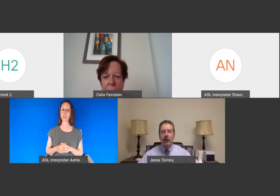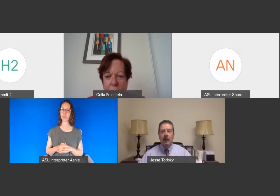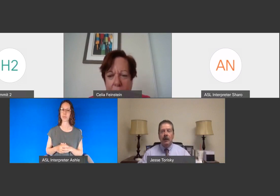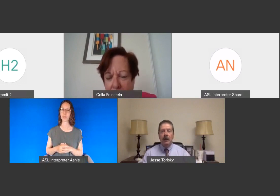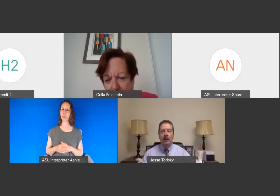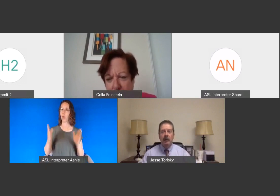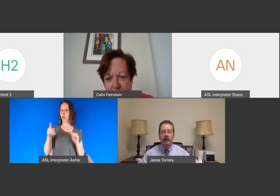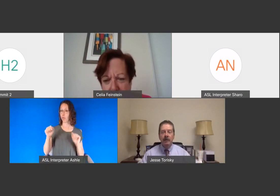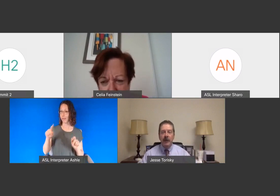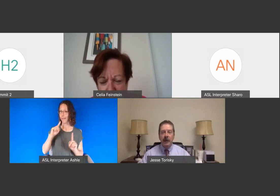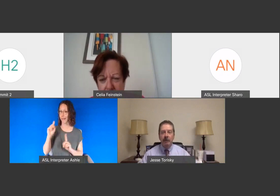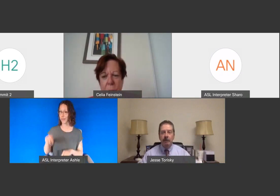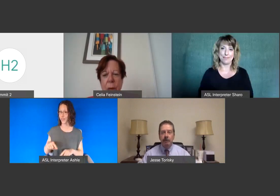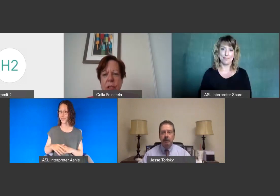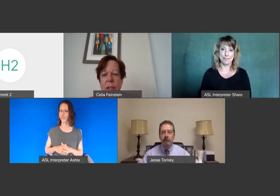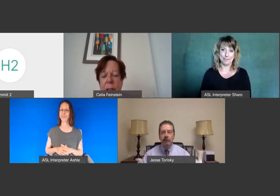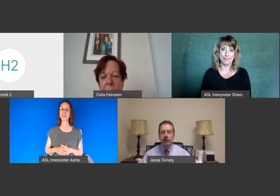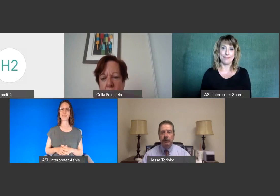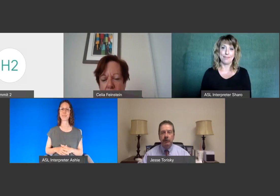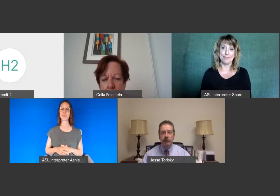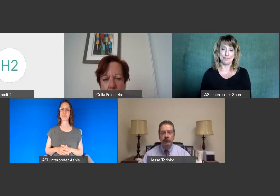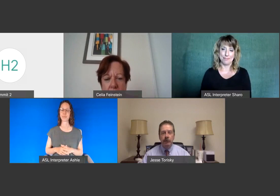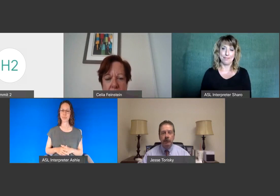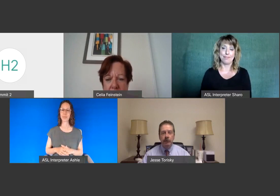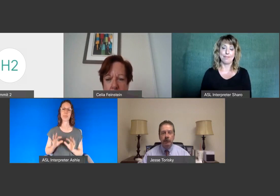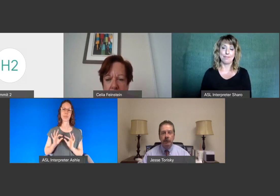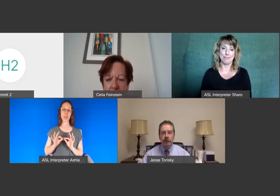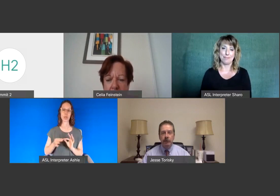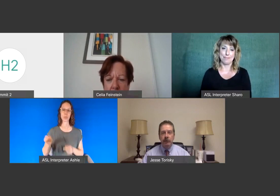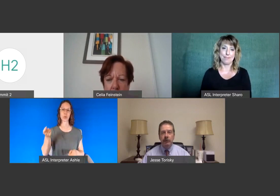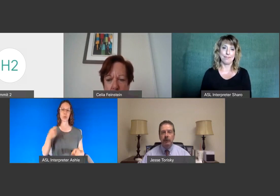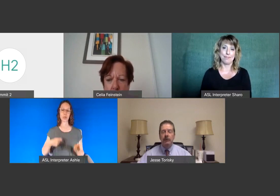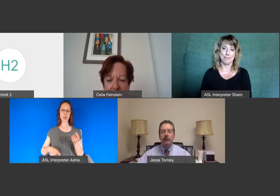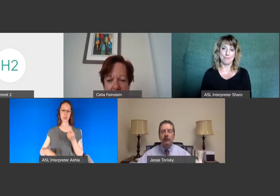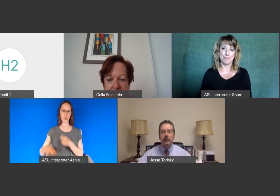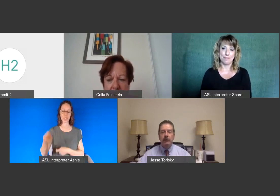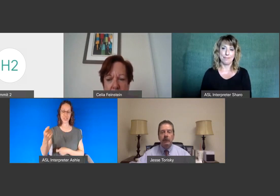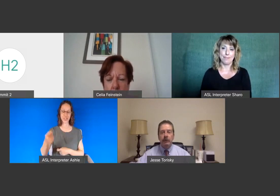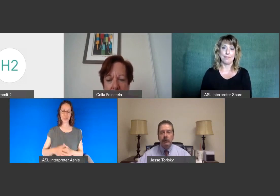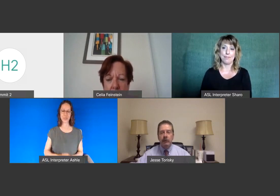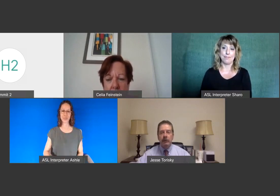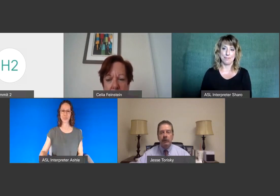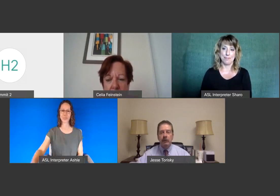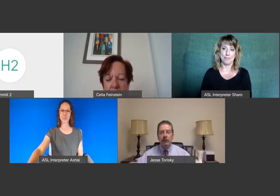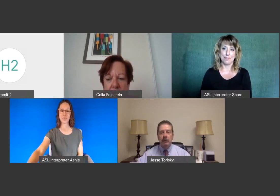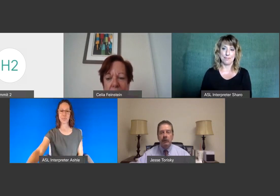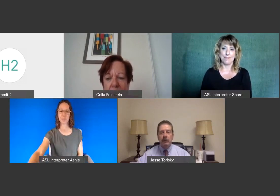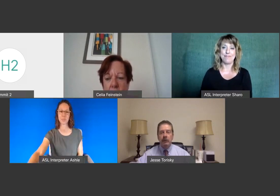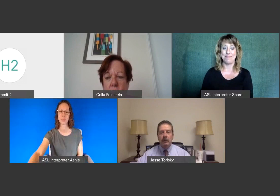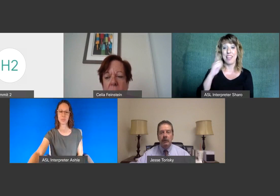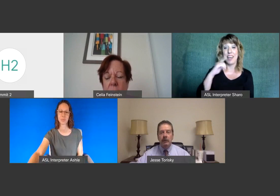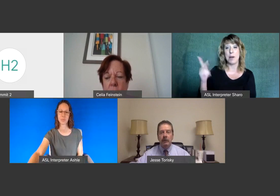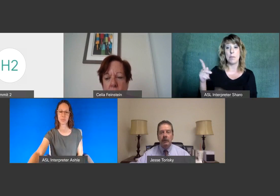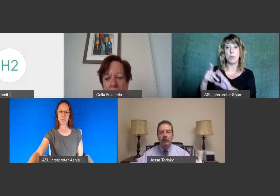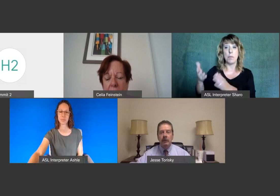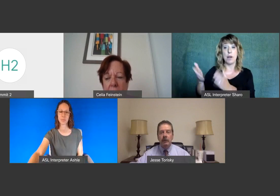will um the first question comes from a participant who asks whether there is an